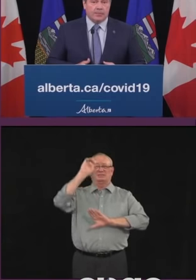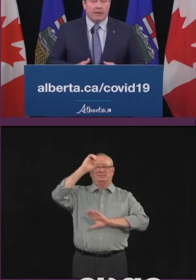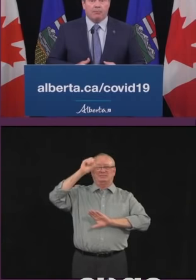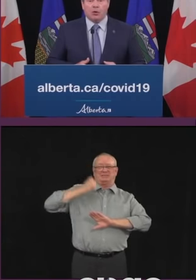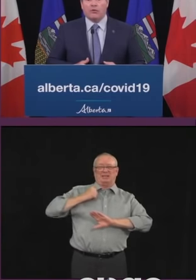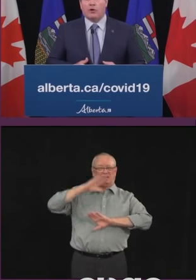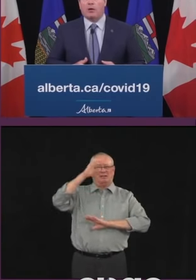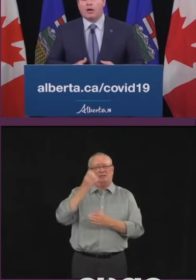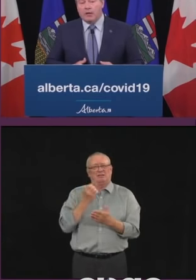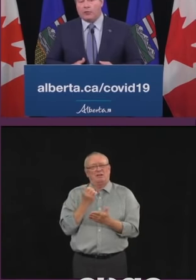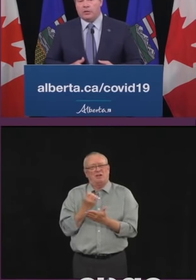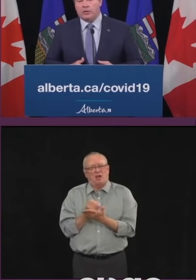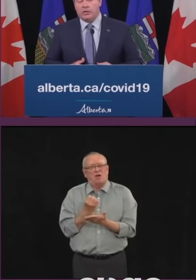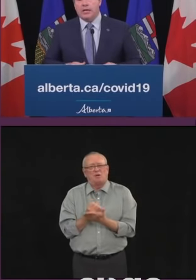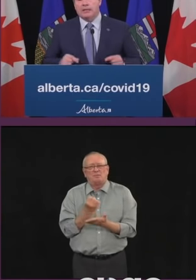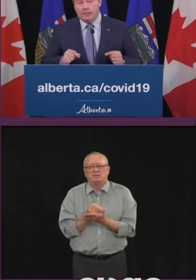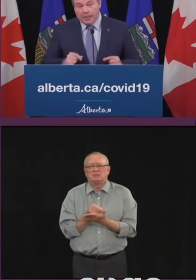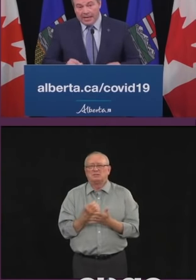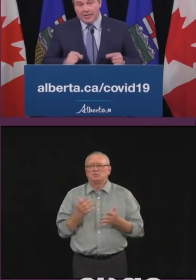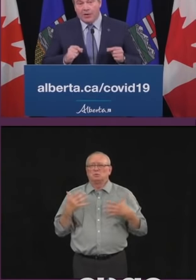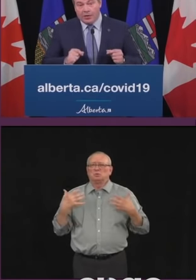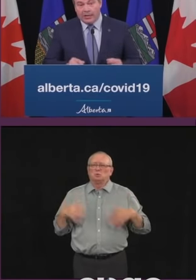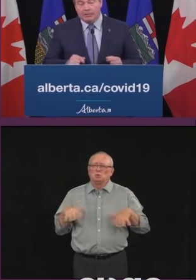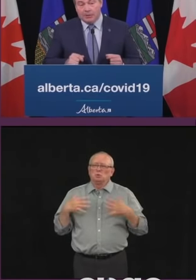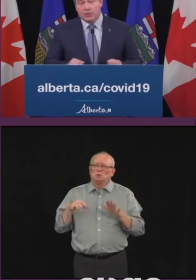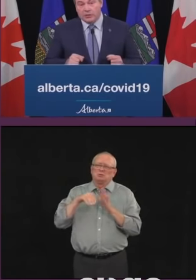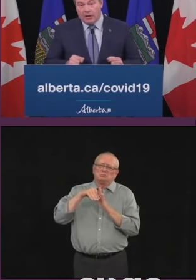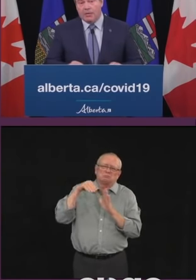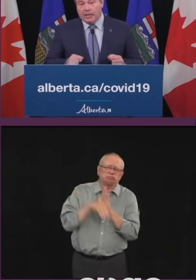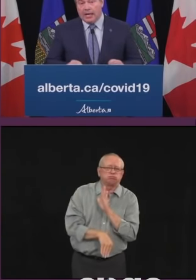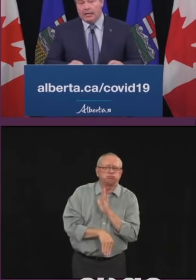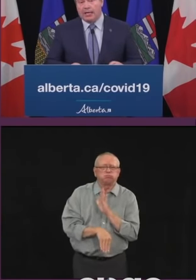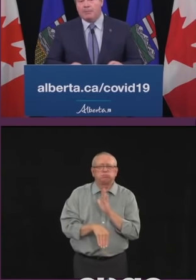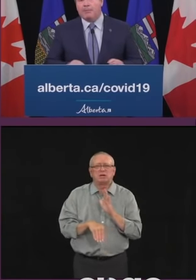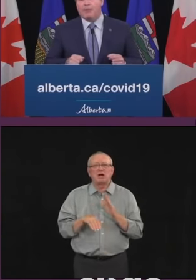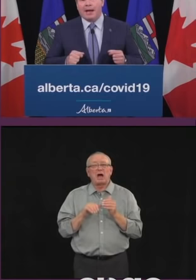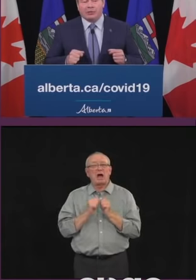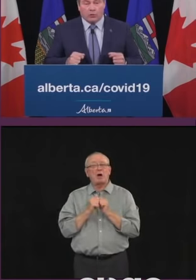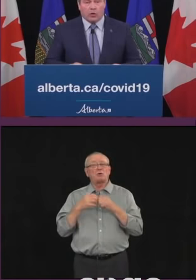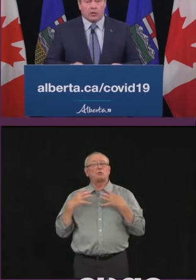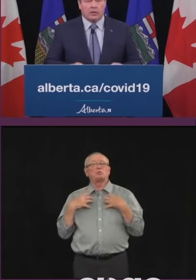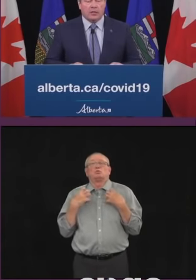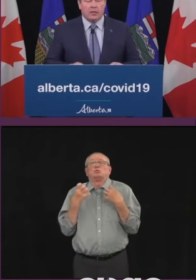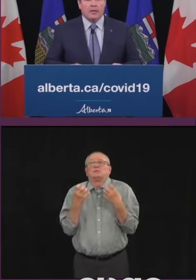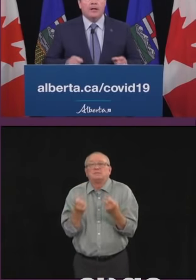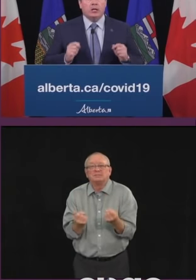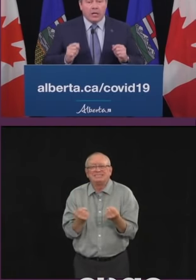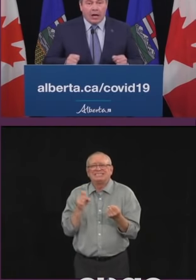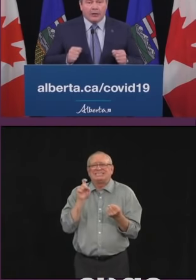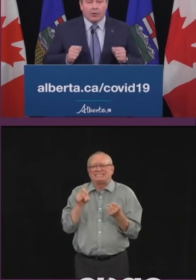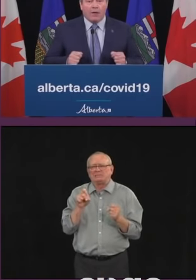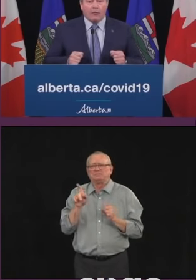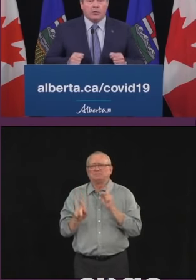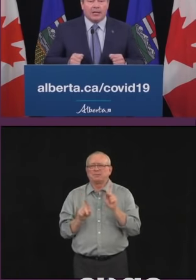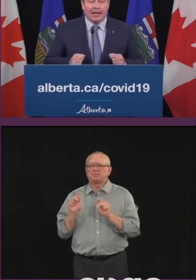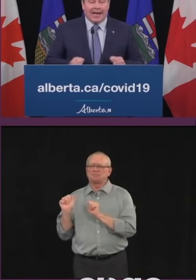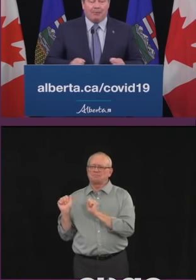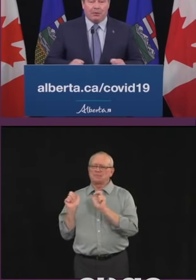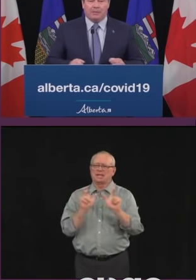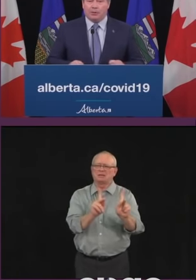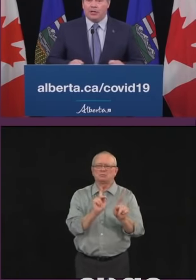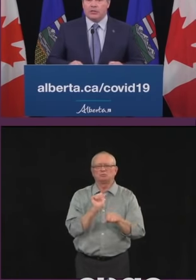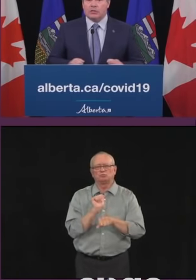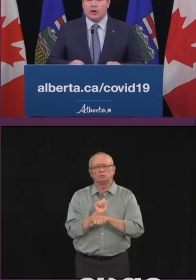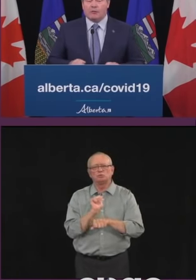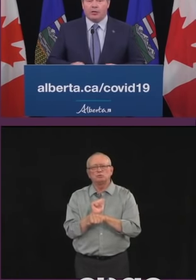and both of our recoveries depend on getting business humming again and getting people back to work. Neither of which can